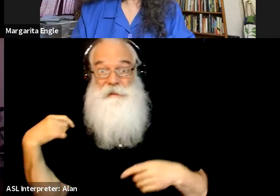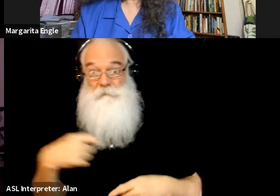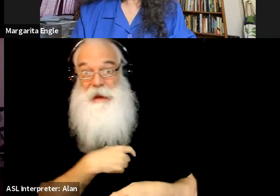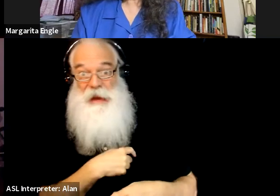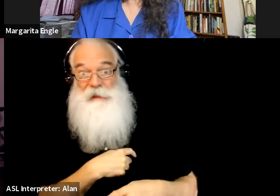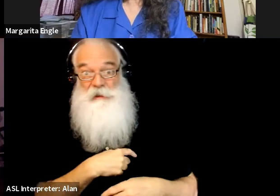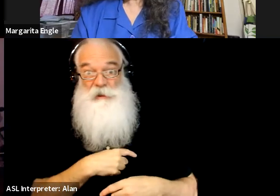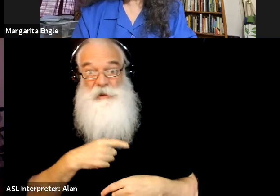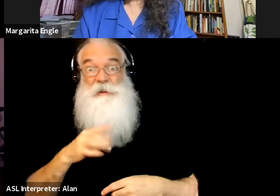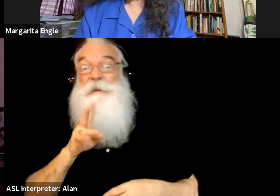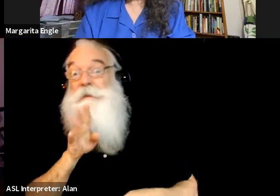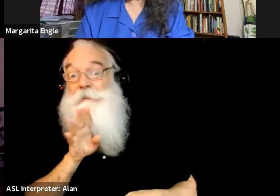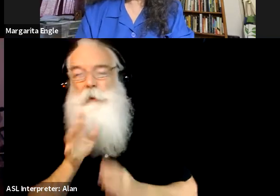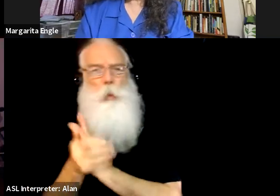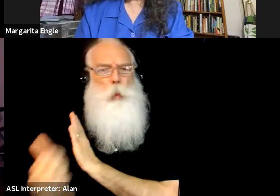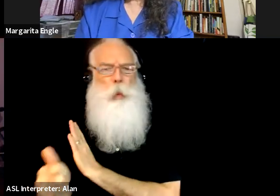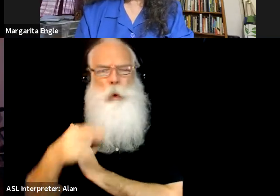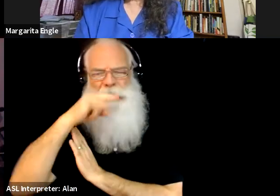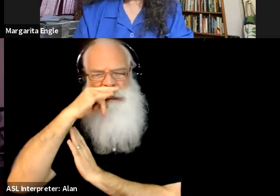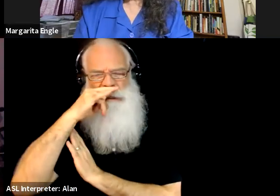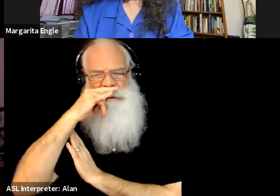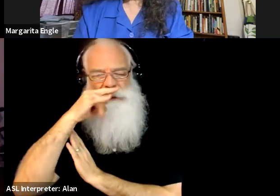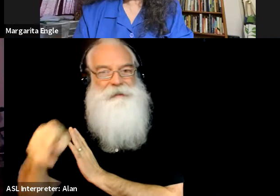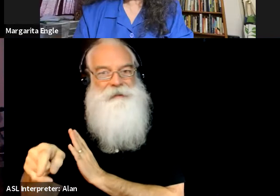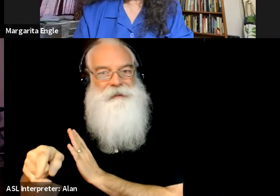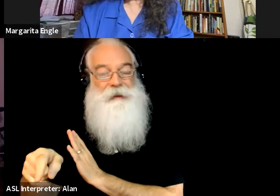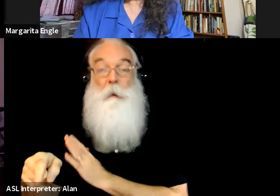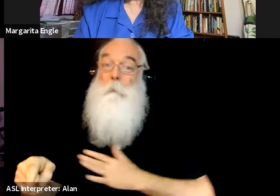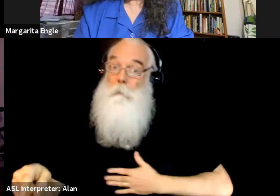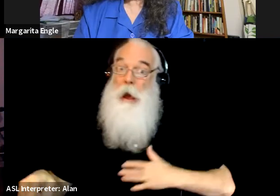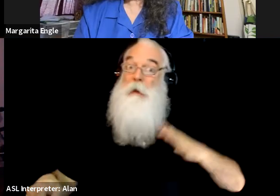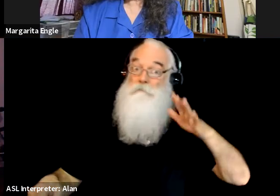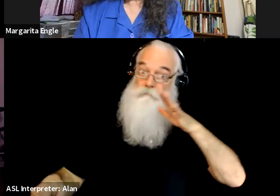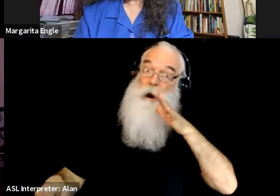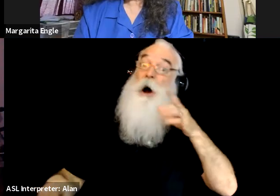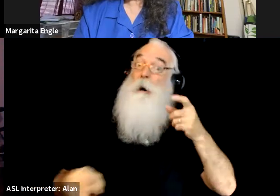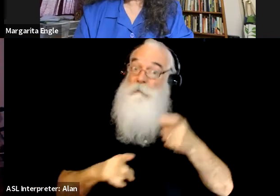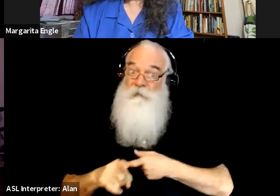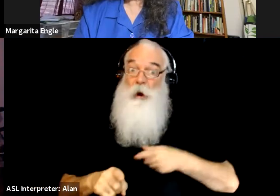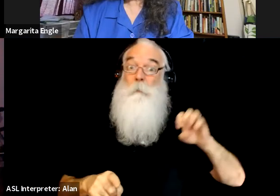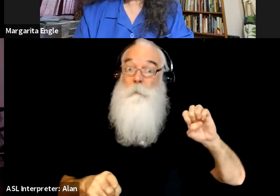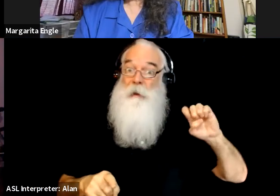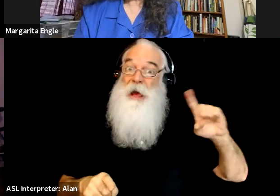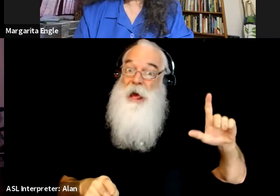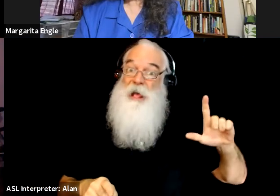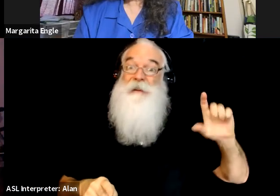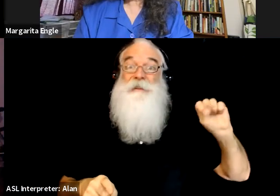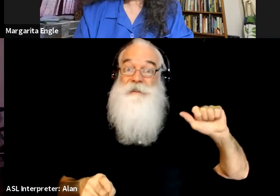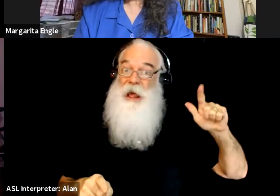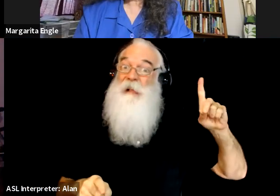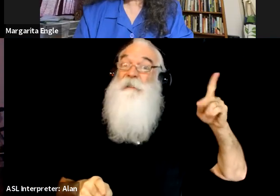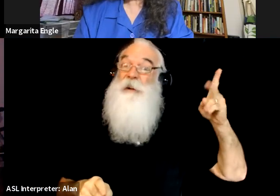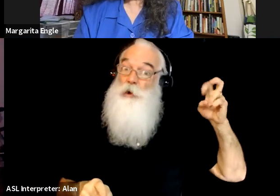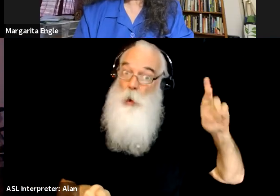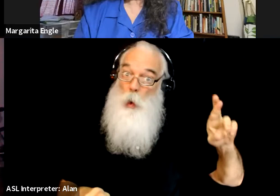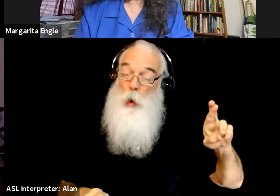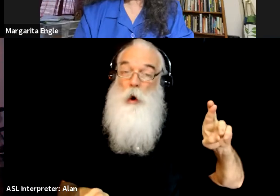born here because I have a Mexican mother and her, her mom is from El Salvador. So she has different things and some other